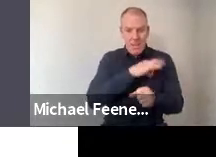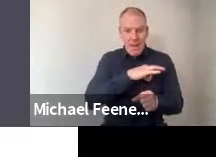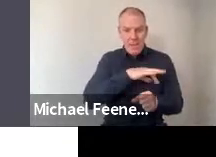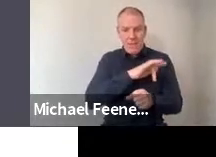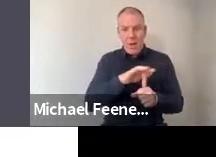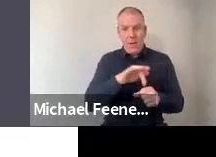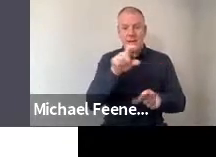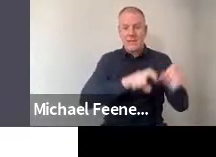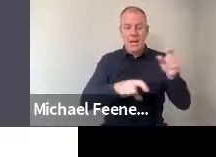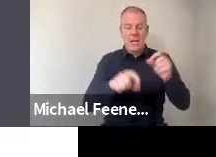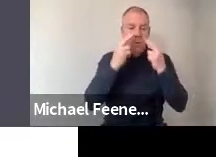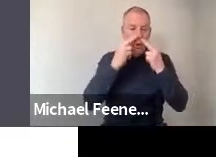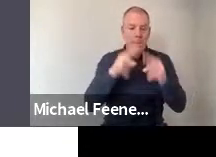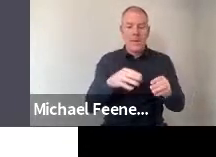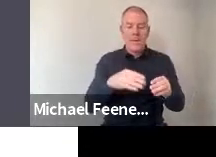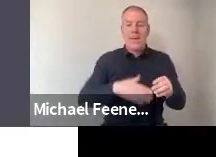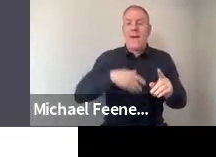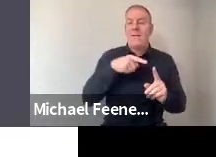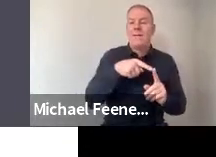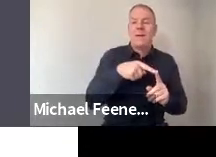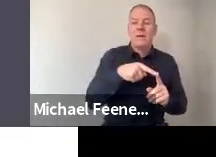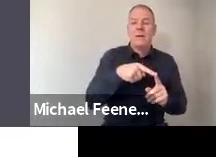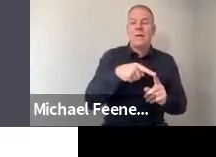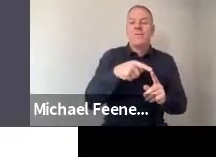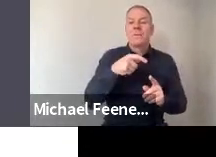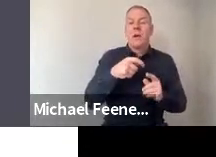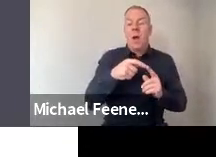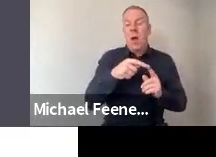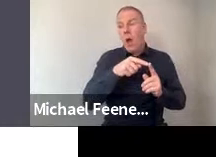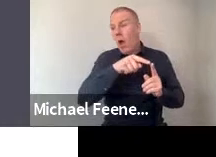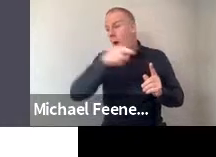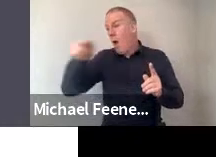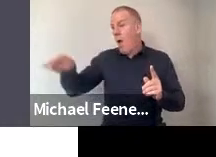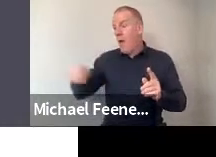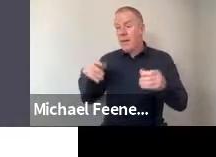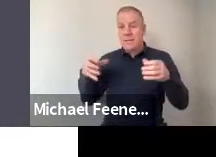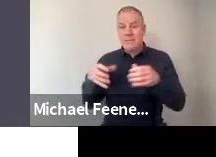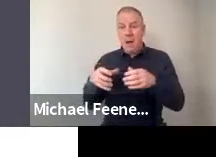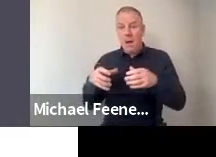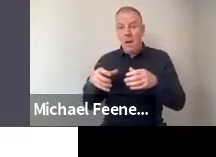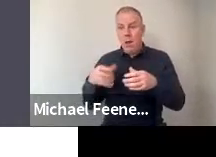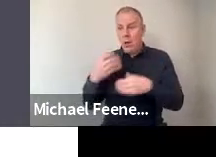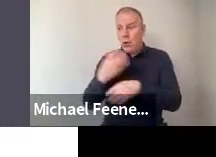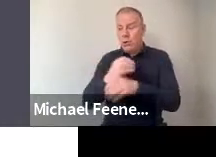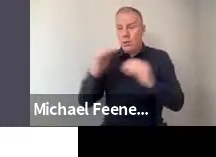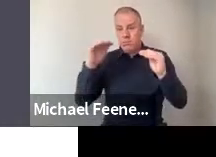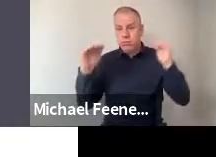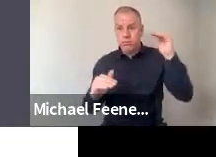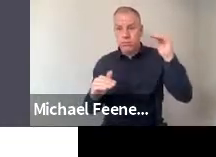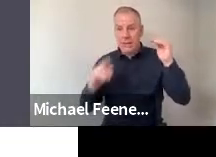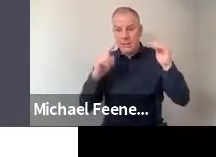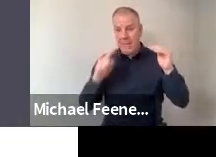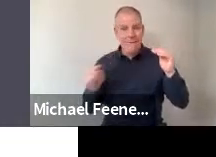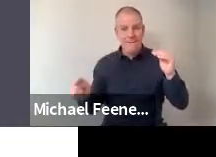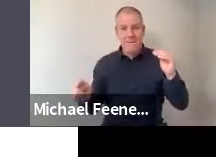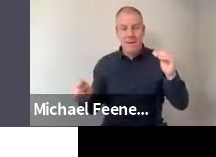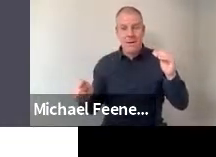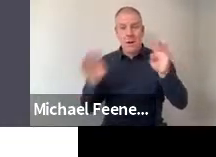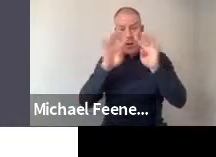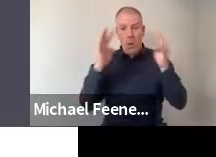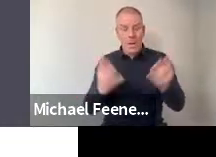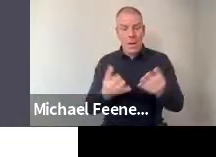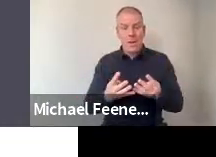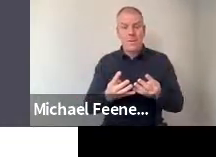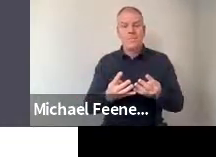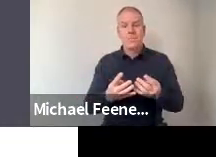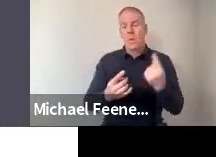for ordinary people's lives than almost every other small advanced economy we, we see globally with the loan